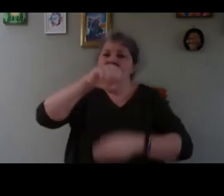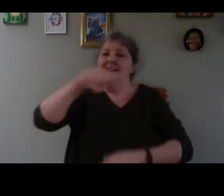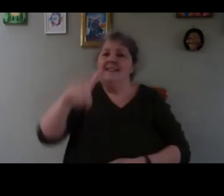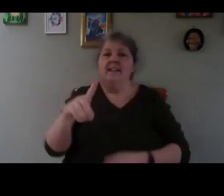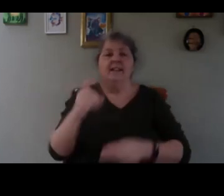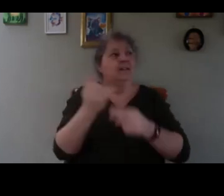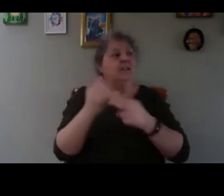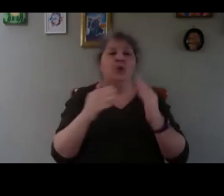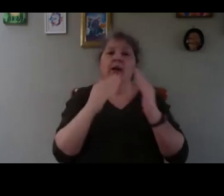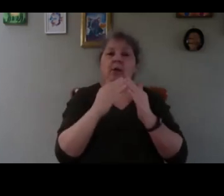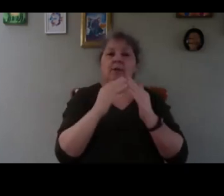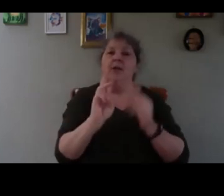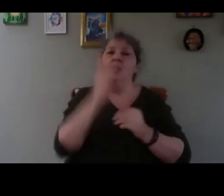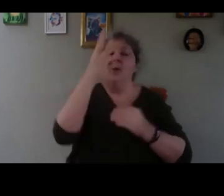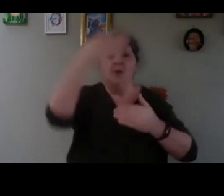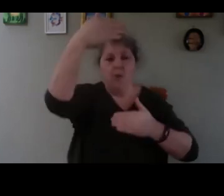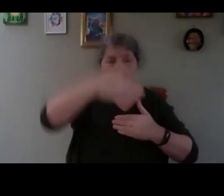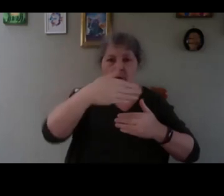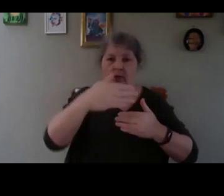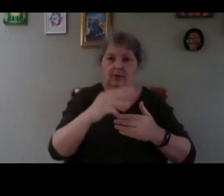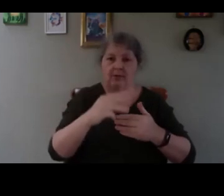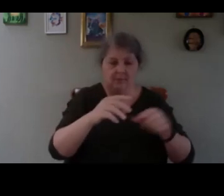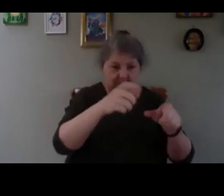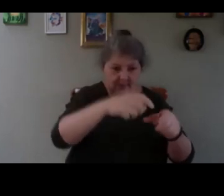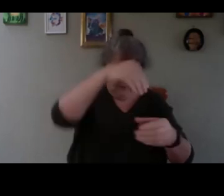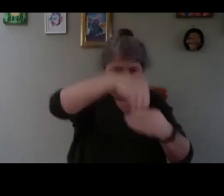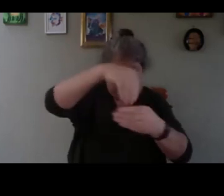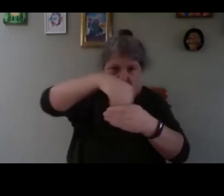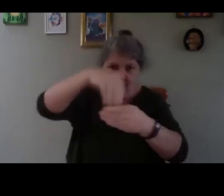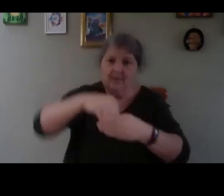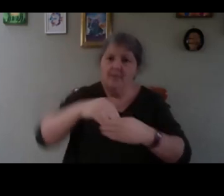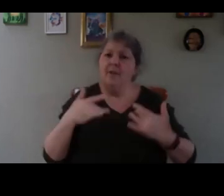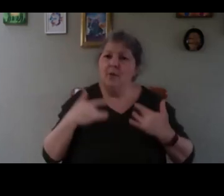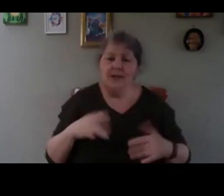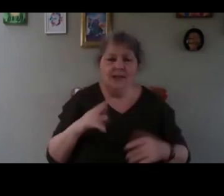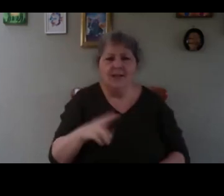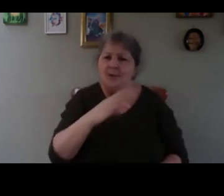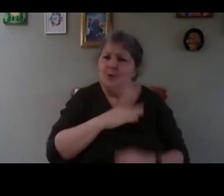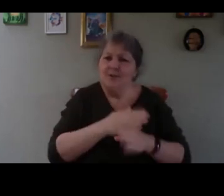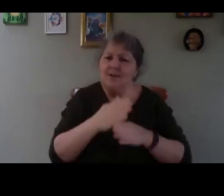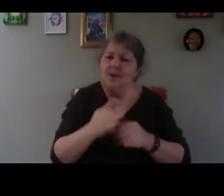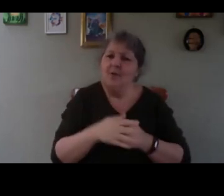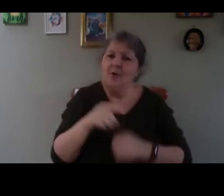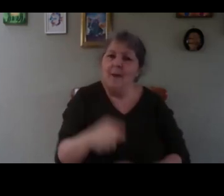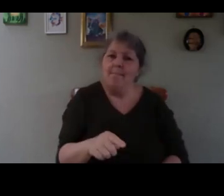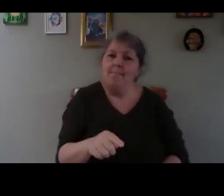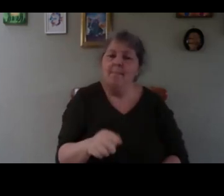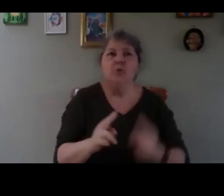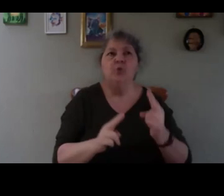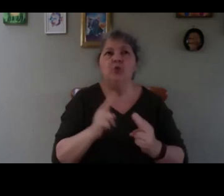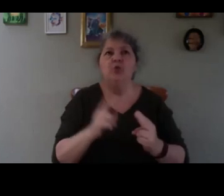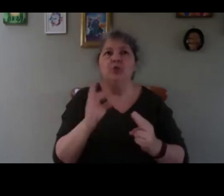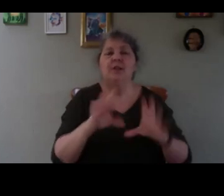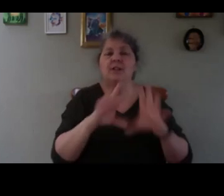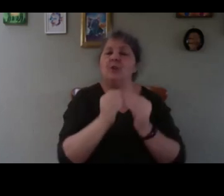you have actually very weak not so good seedlings and that's not a good start you should get something